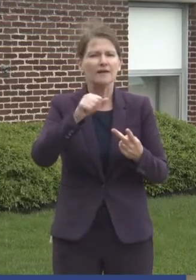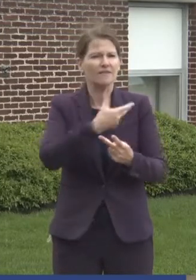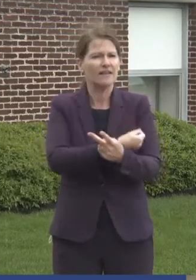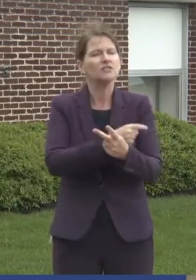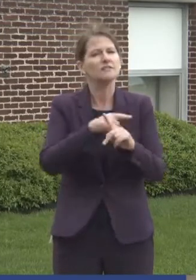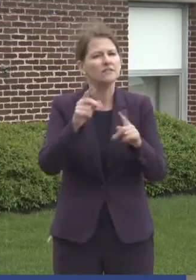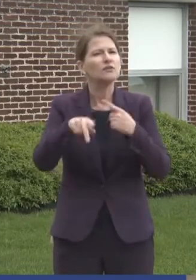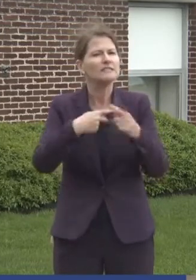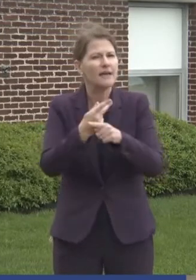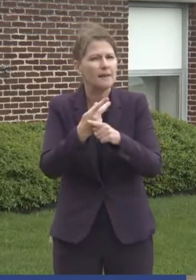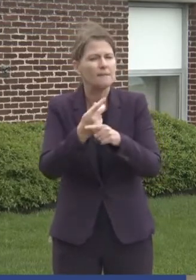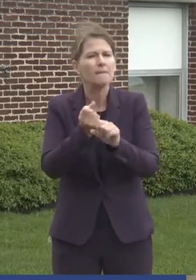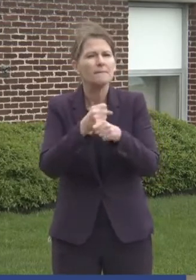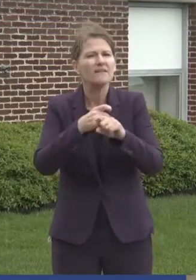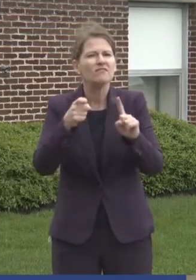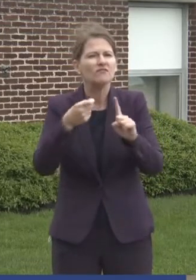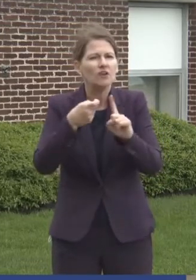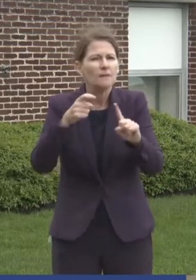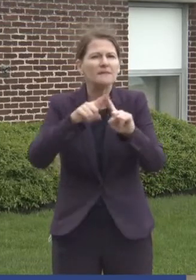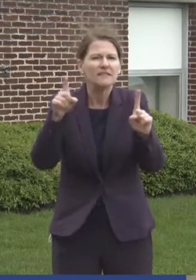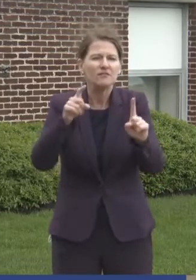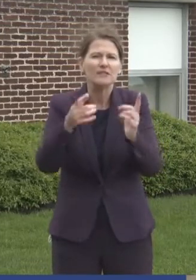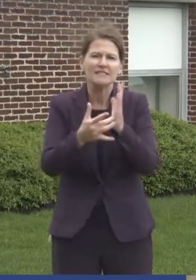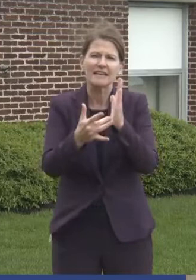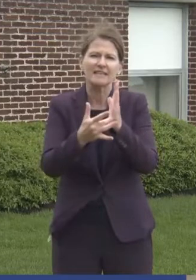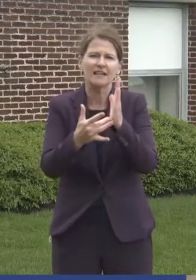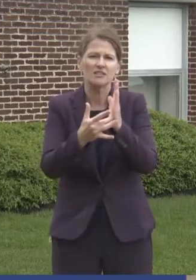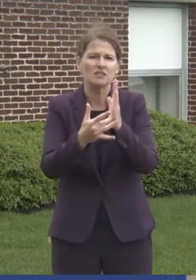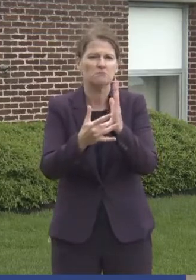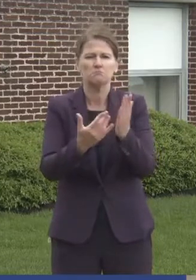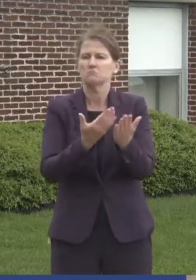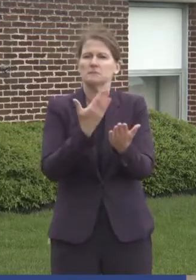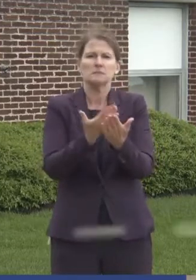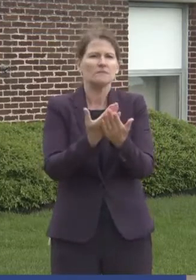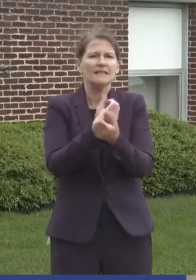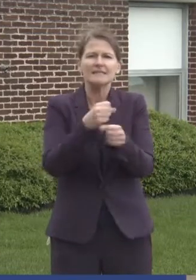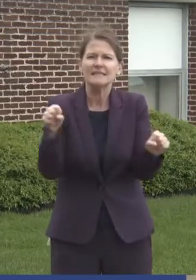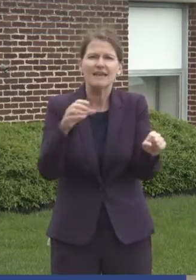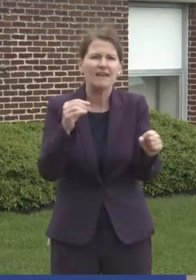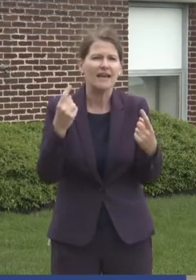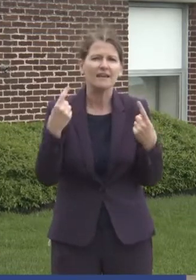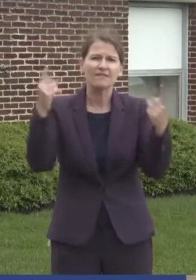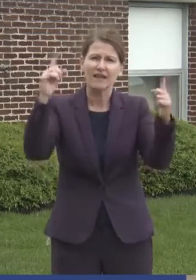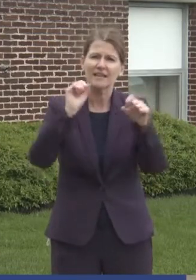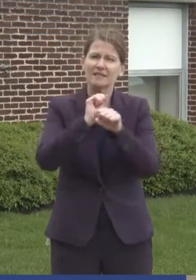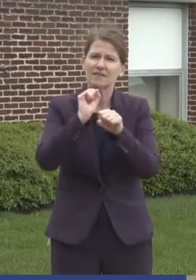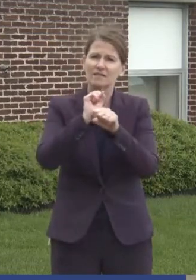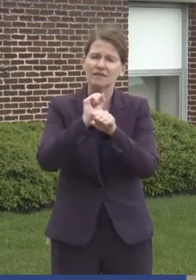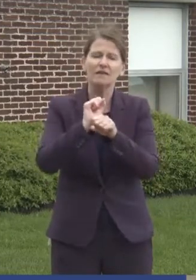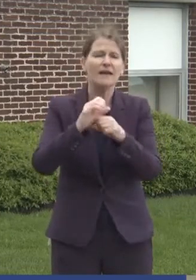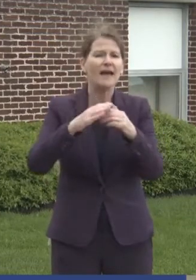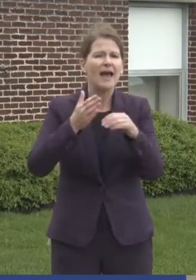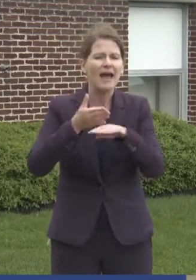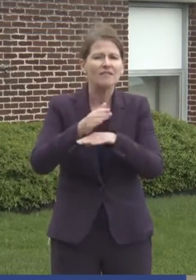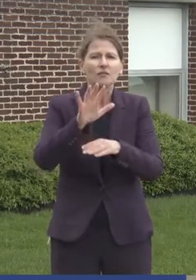They are made from a different technology and they have been shown to be safe and effective after nearly